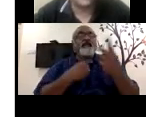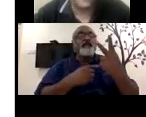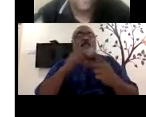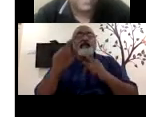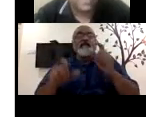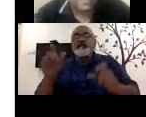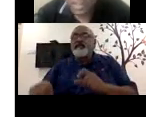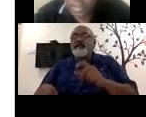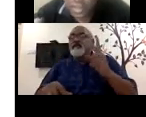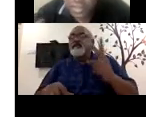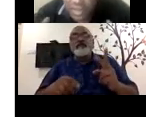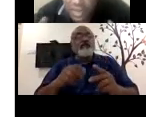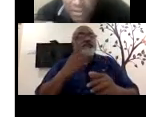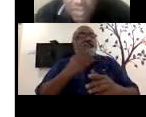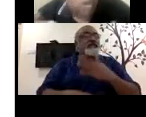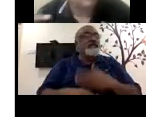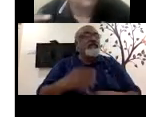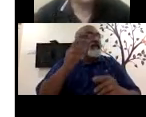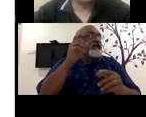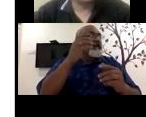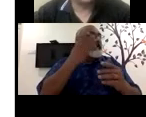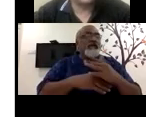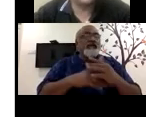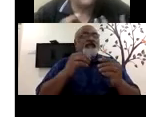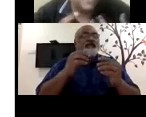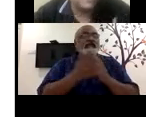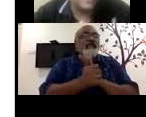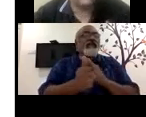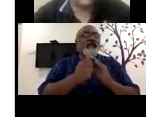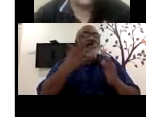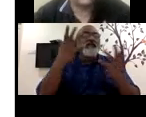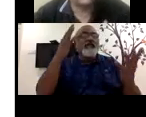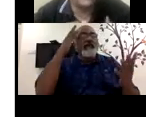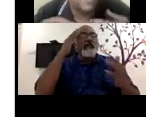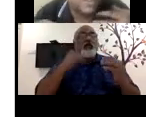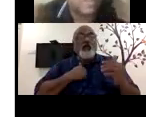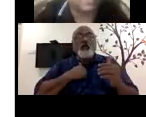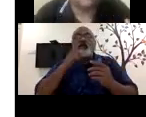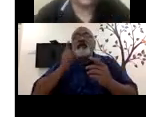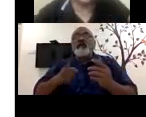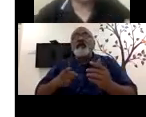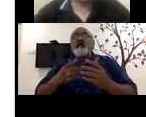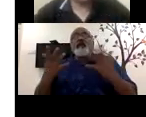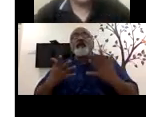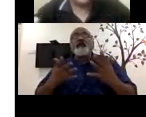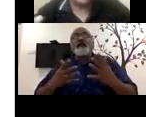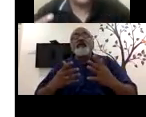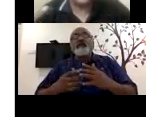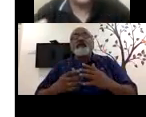with disability, I find that the, the skill level is not, not there to meet my requirement. So, and further become biased.